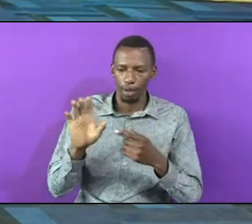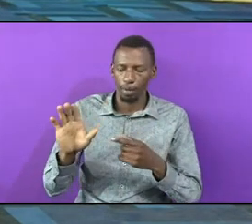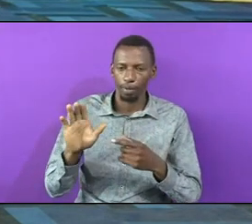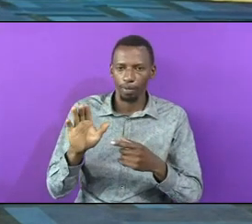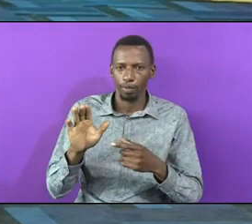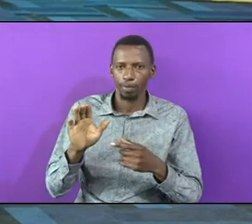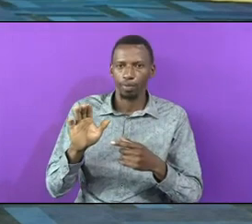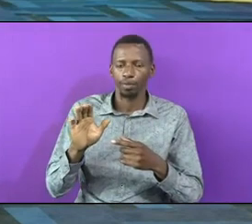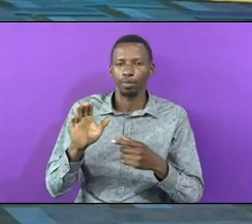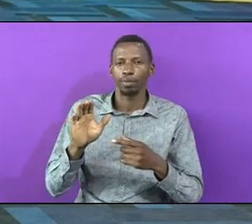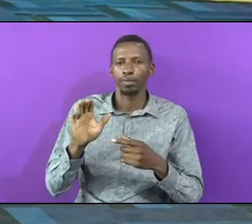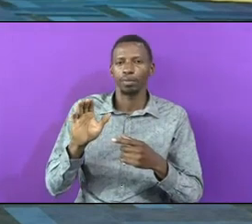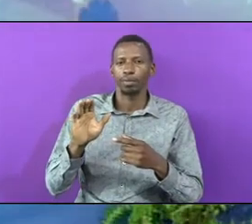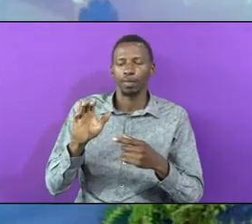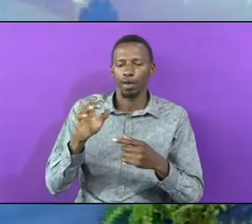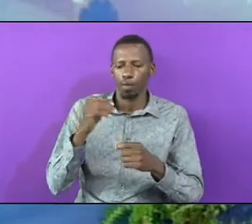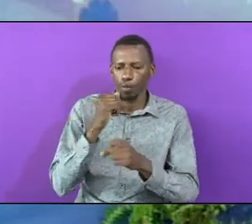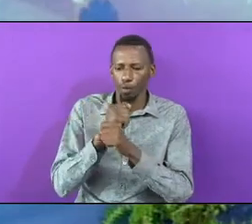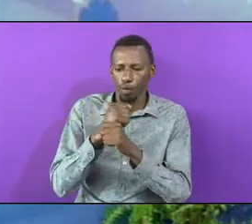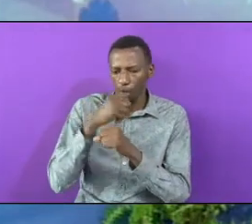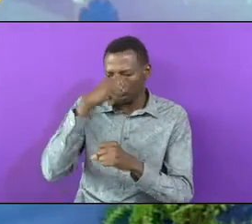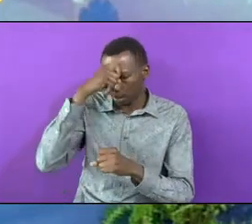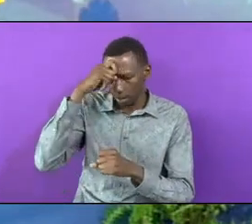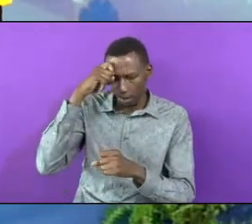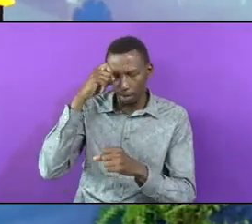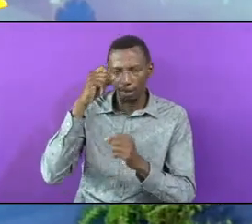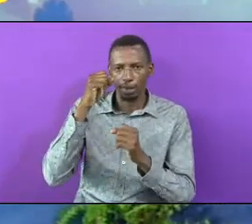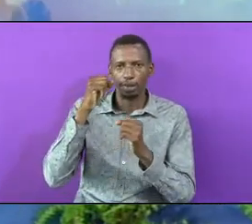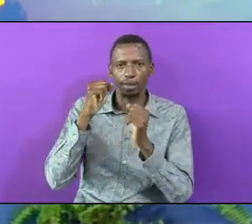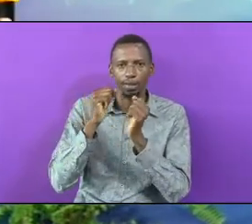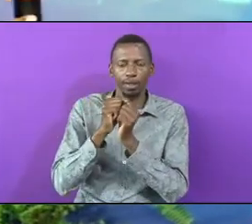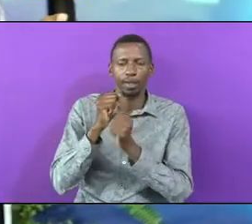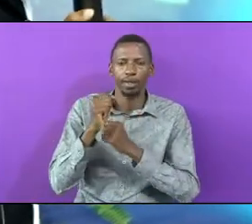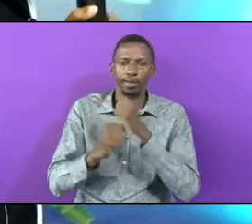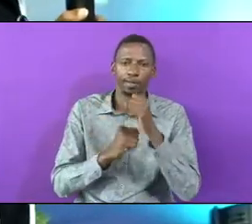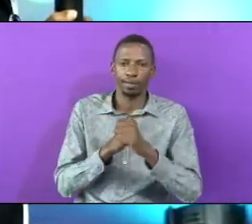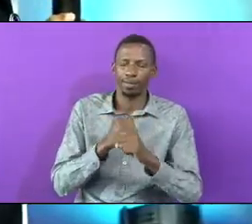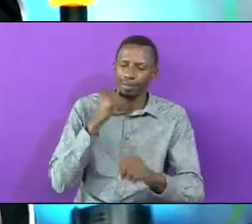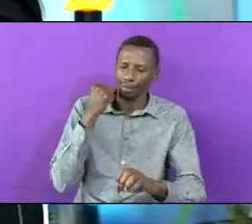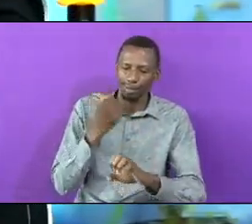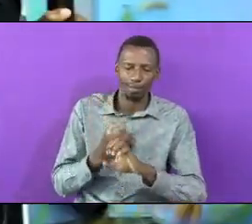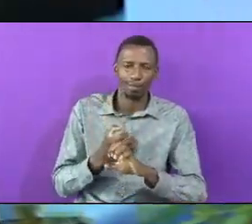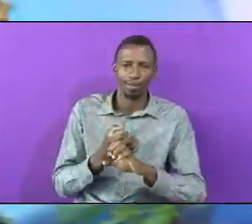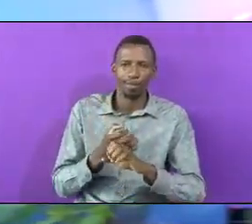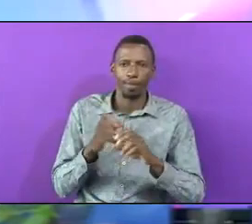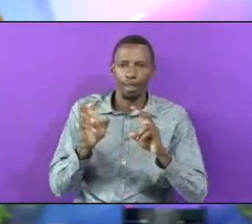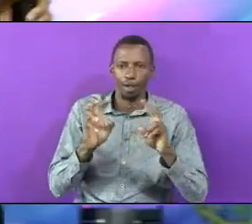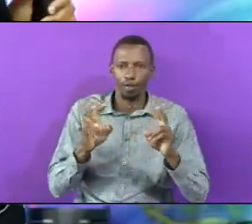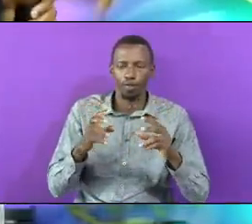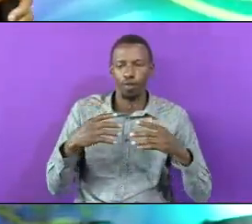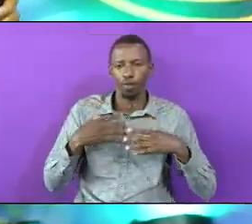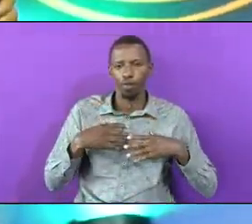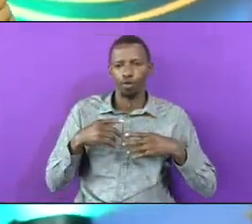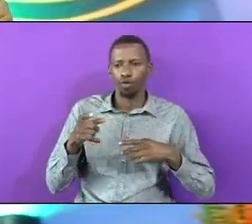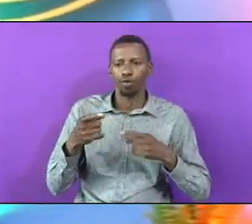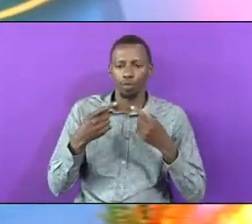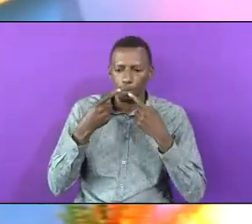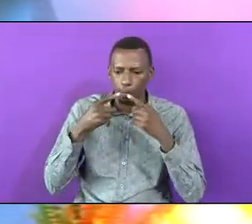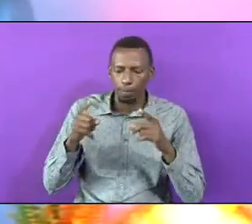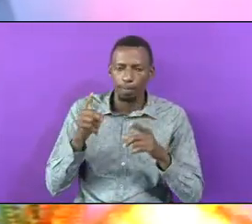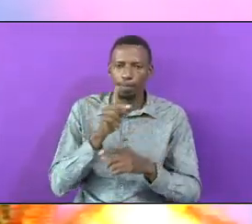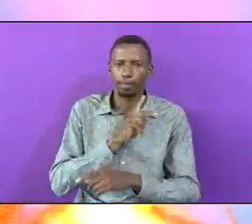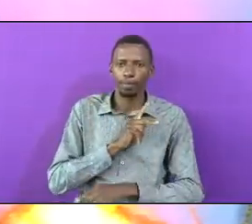Years Of No Sleep Looking For People's Cattle And Yet You Have Already Been Declared A King